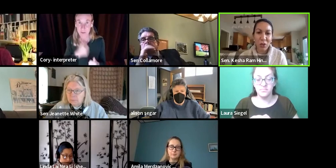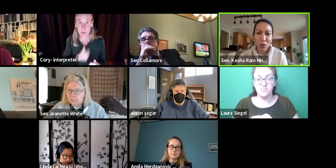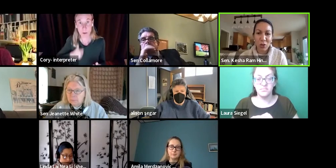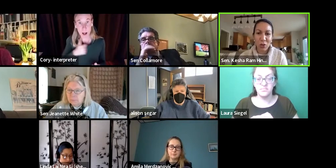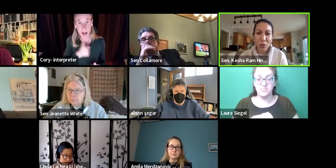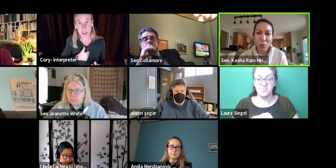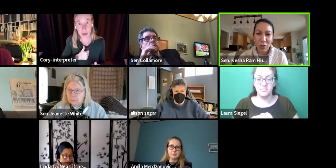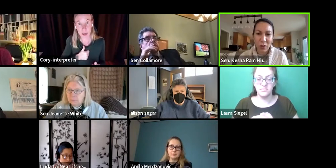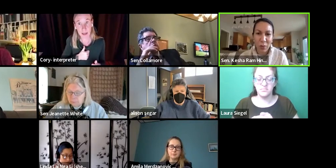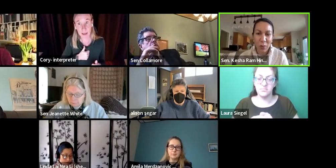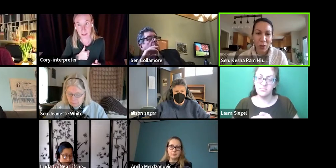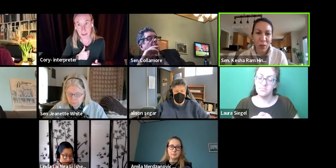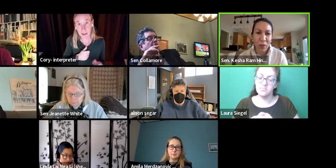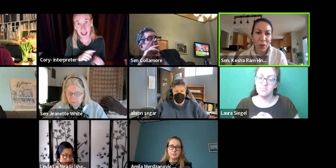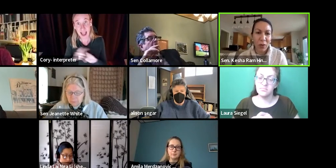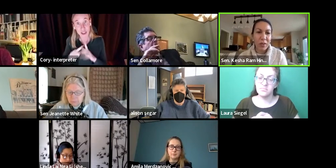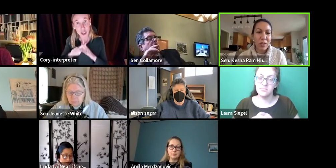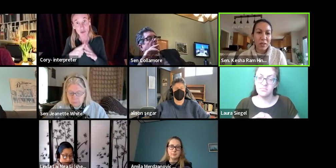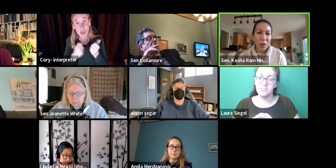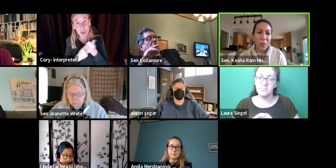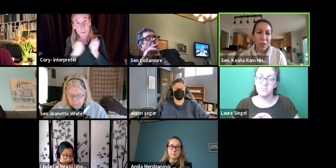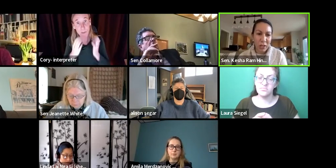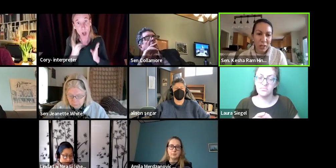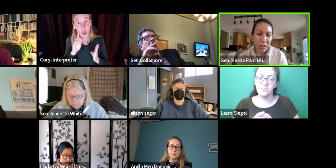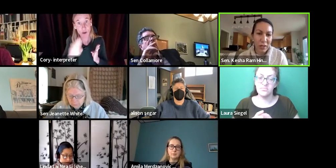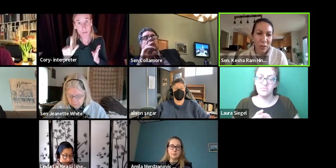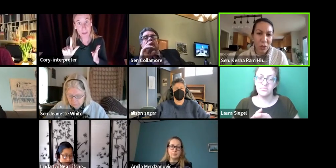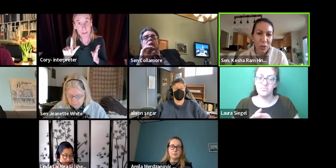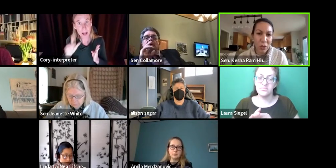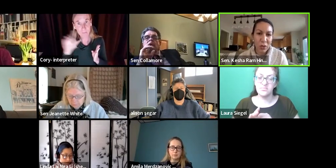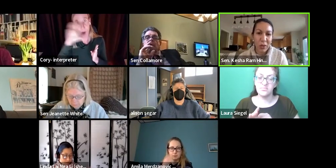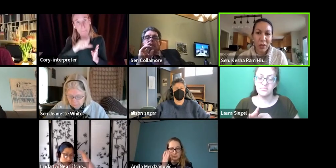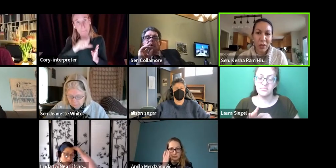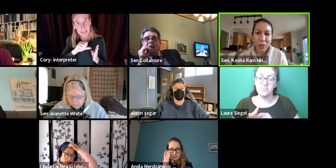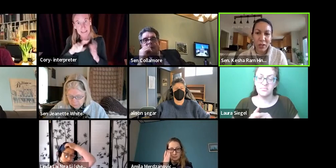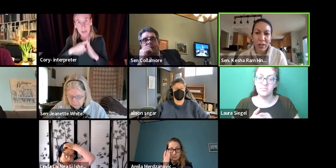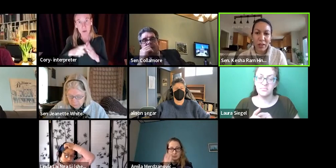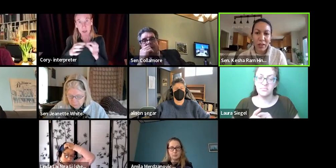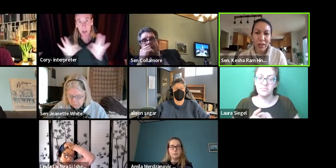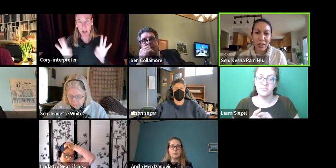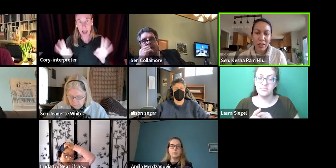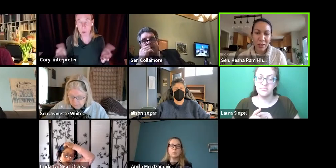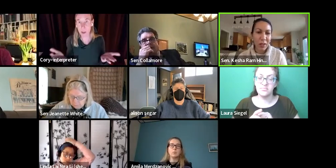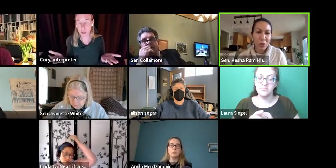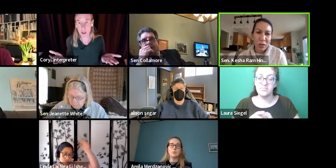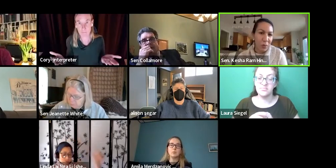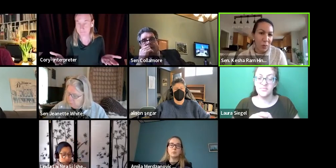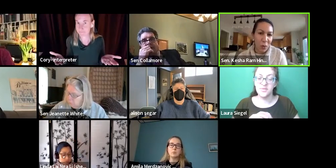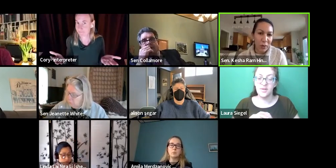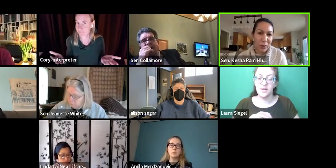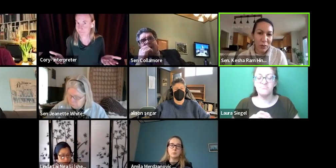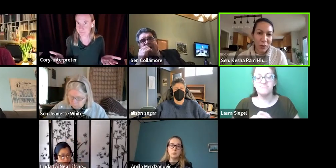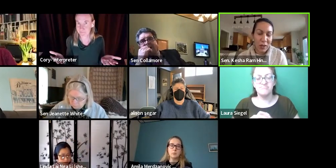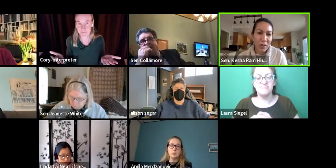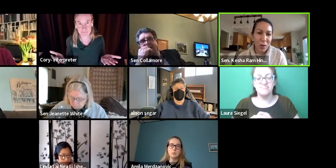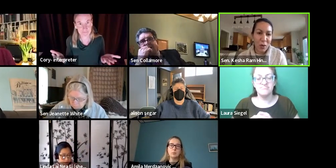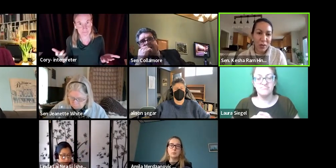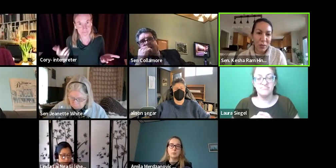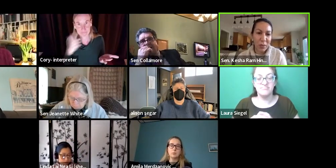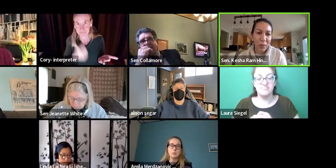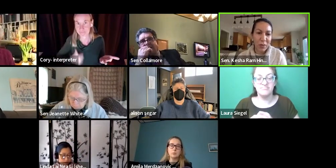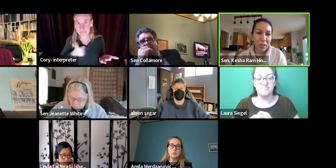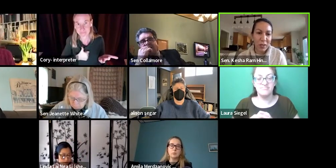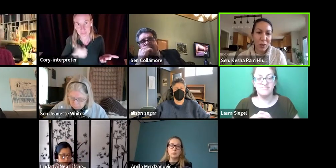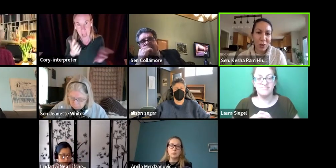the original sponsor of the bill for this omission in the original language. And I think it's. Just important for us